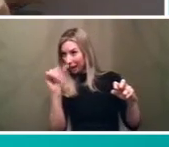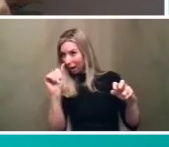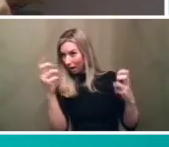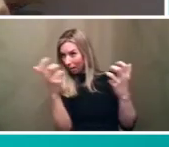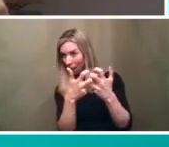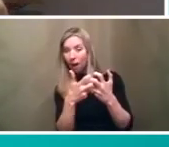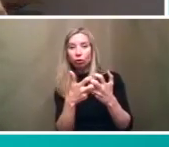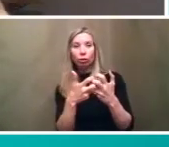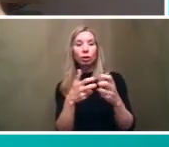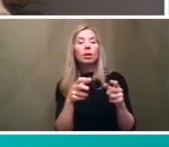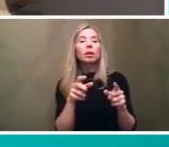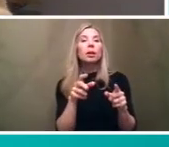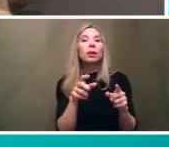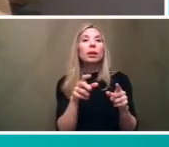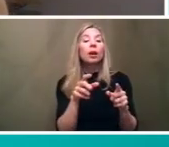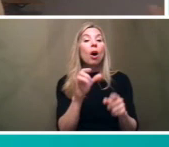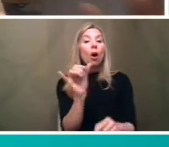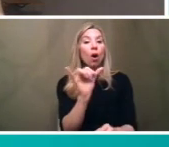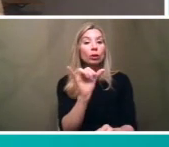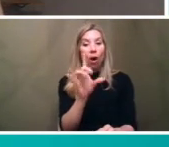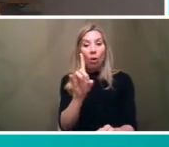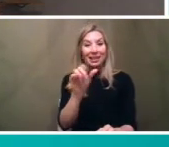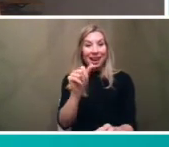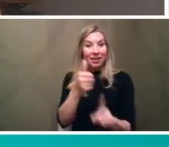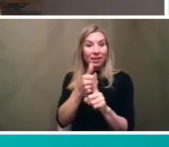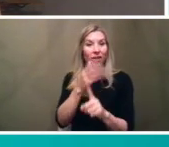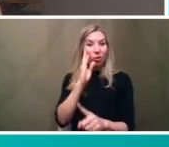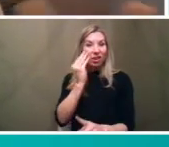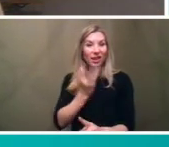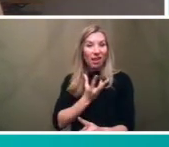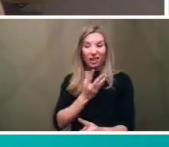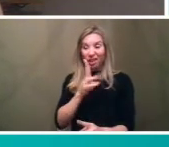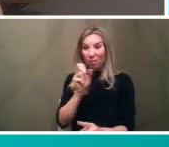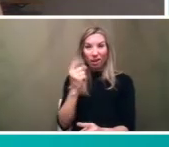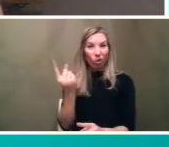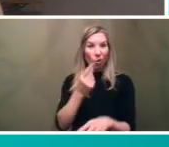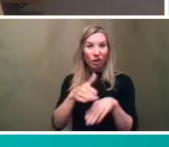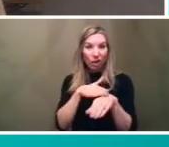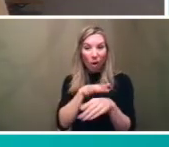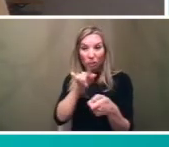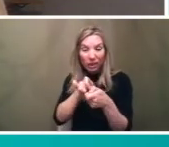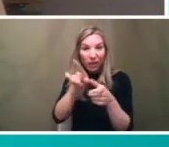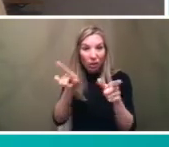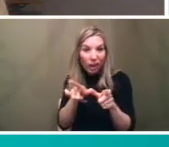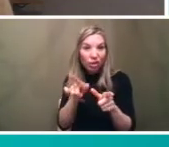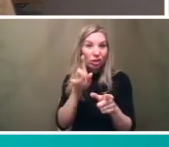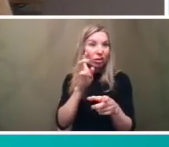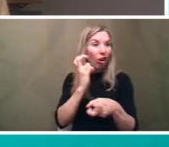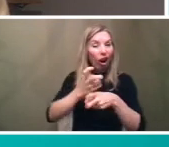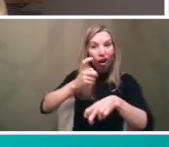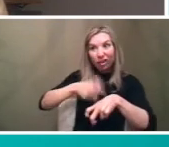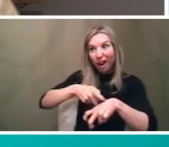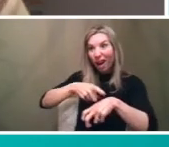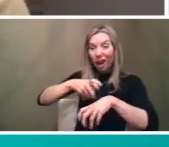and then likewise we can the data is going to tell us that the bus is always slow in these locations or it has a hard time staying on on time and we